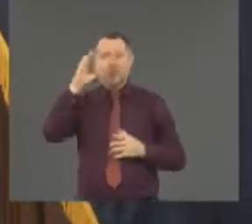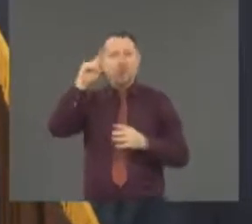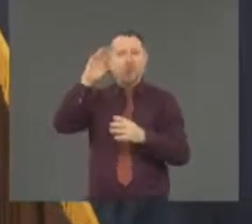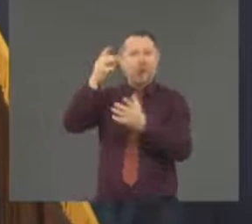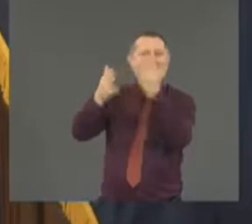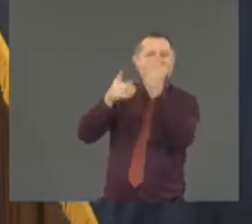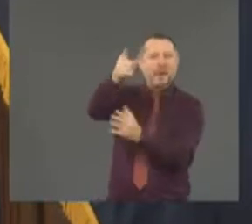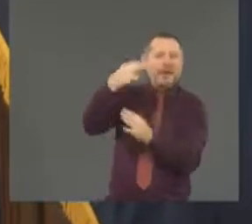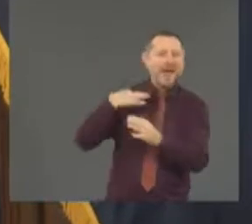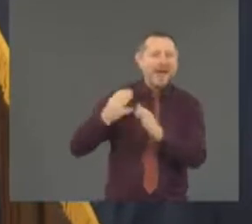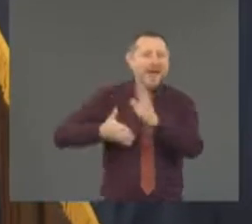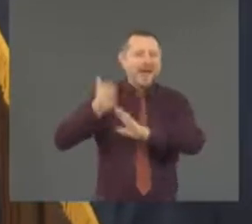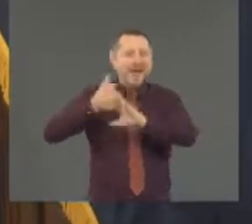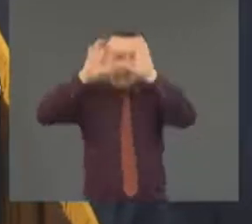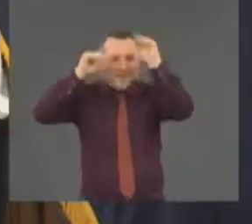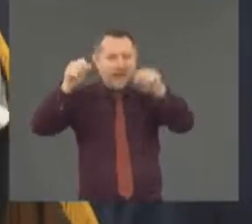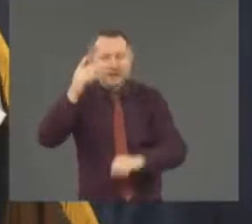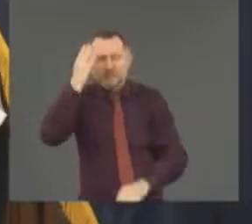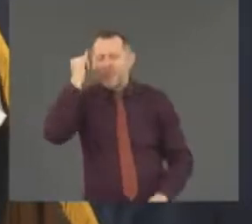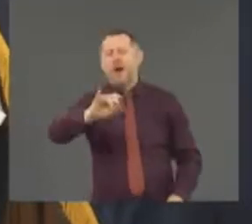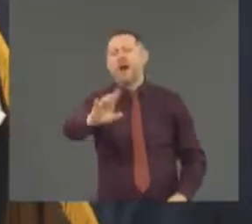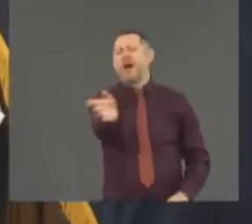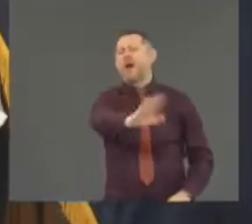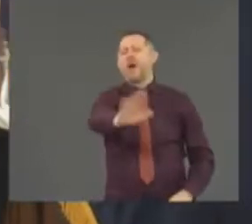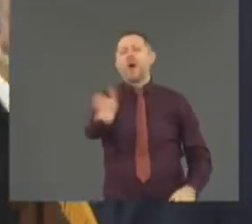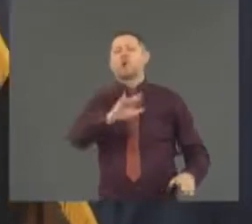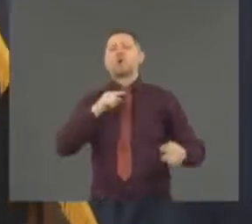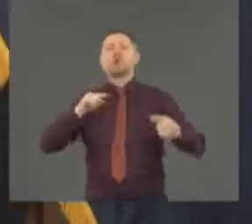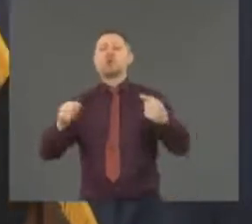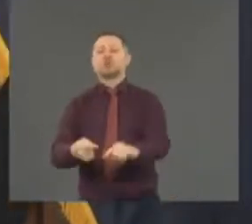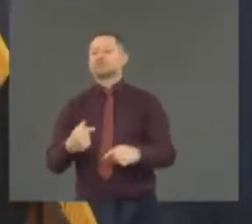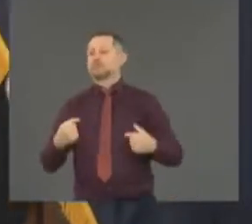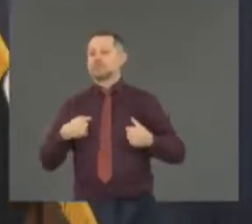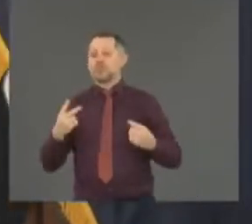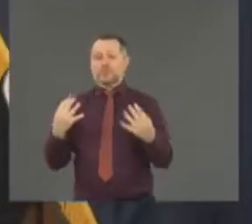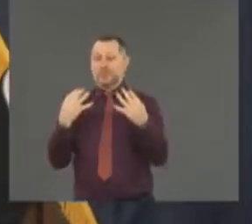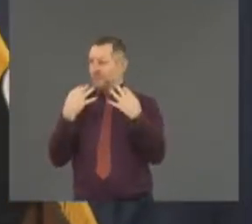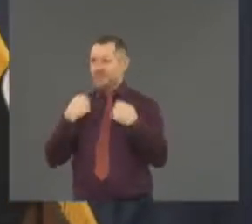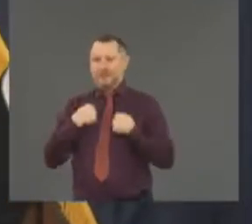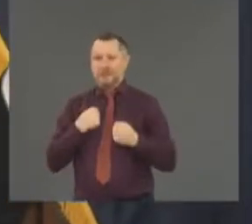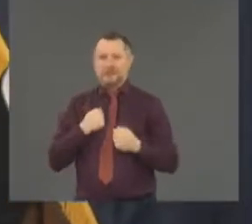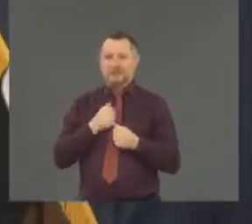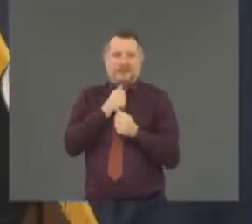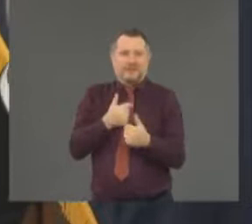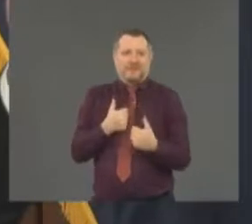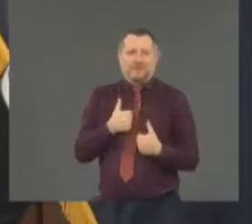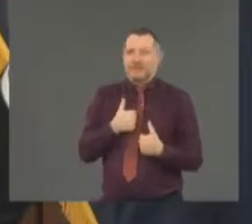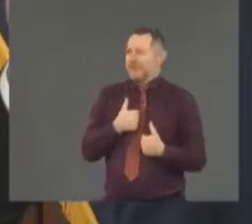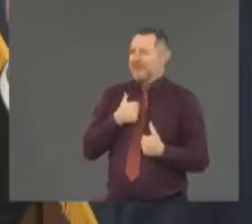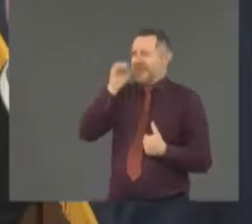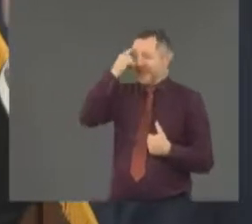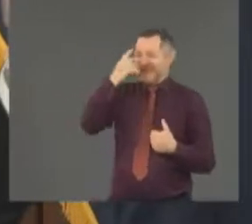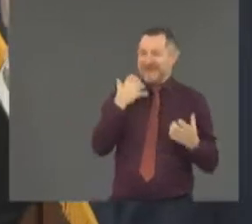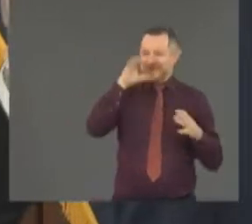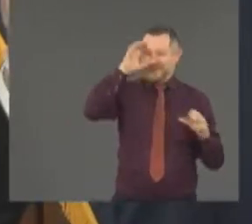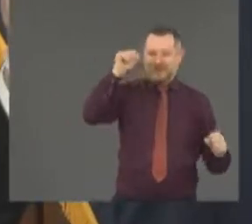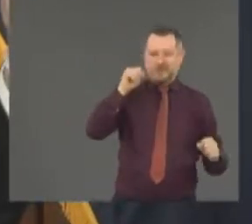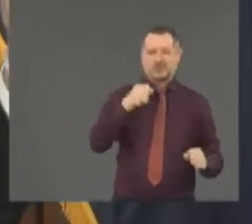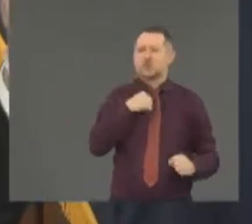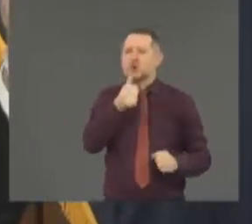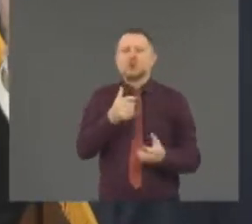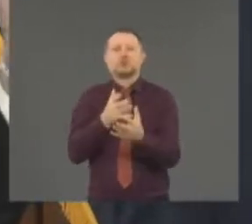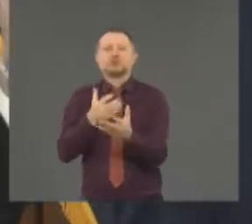hurt my credibility. They want to politicize the COVID handling